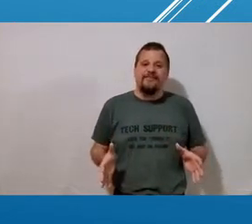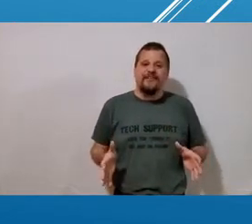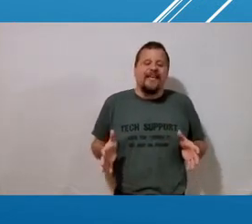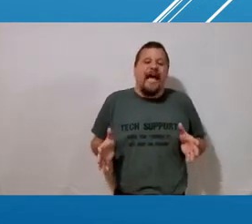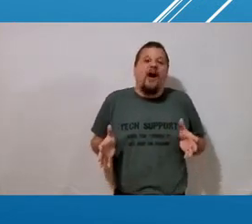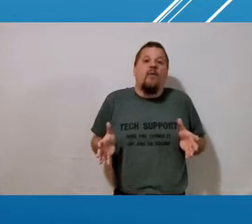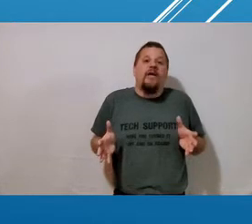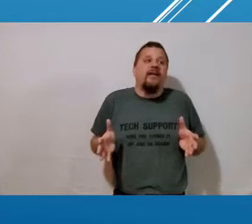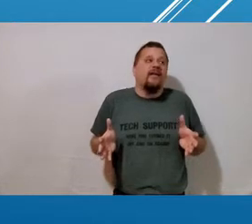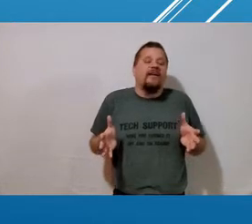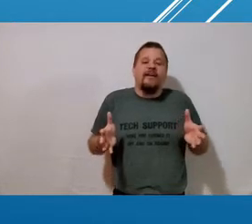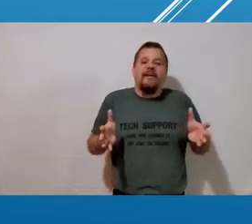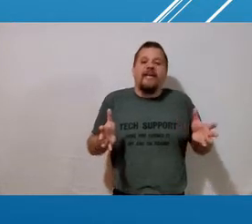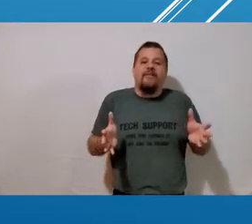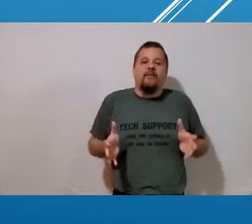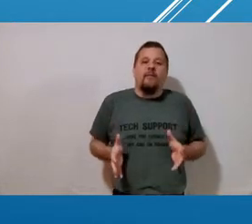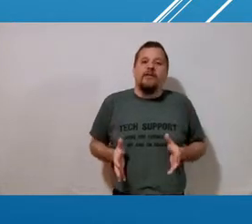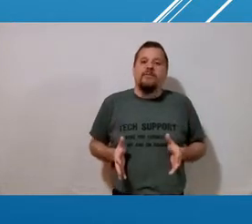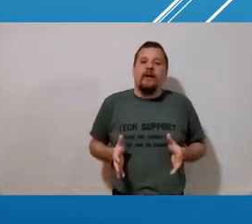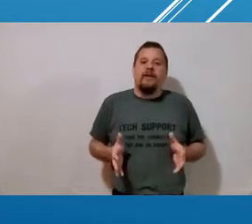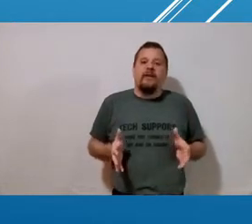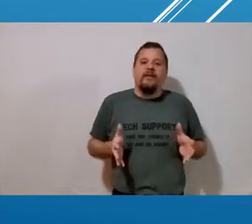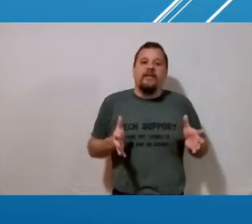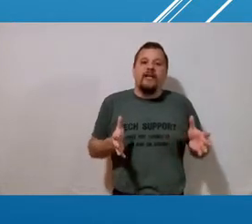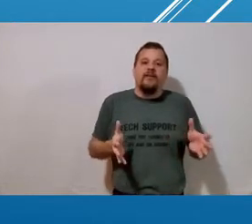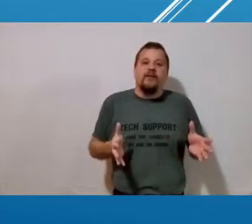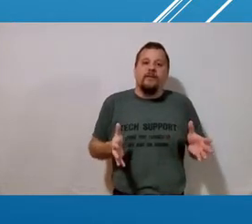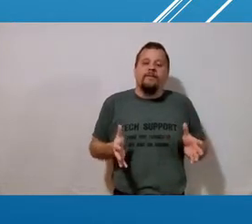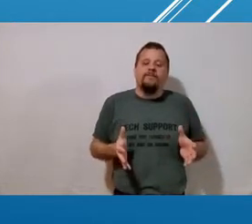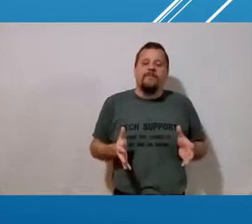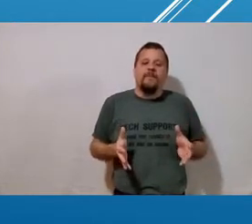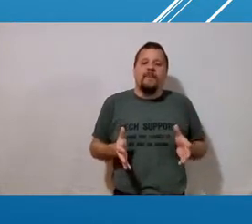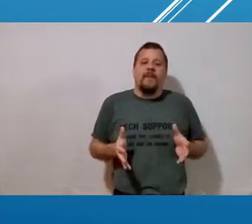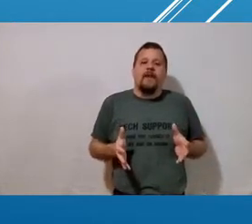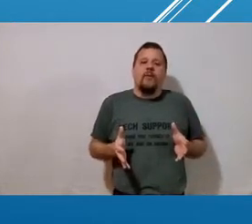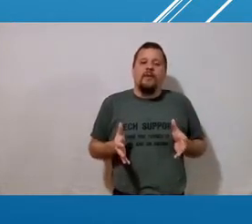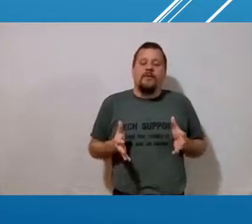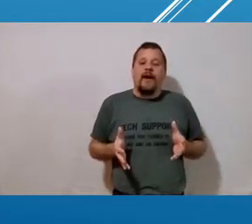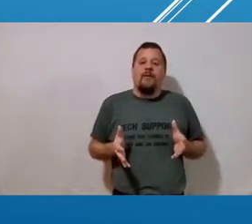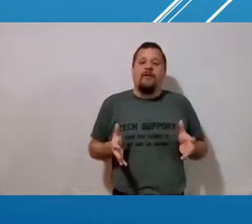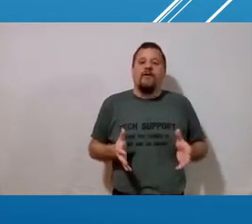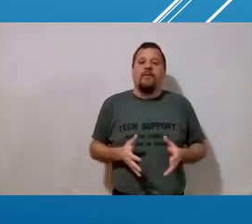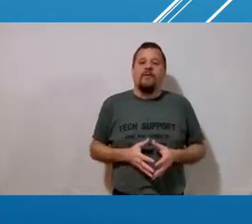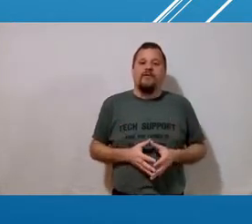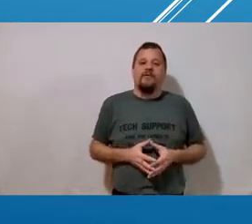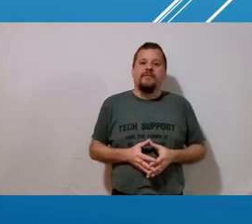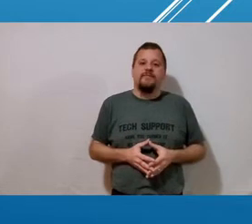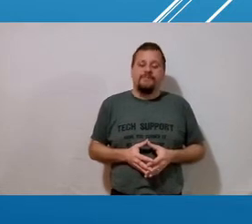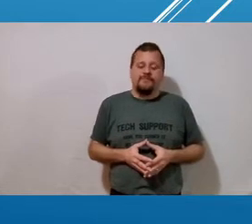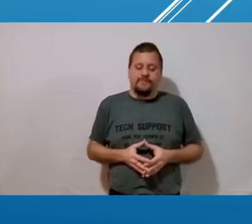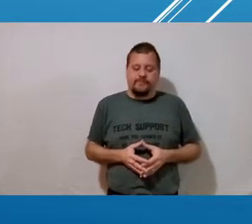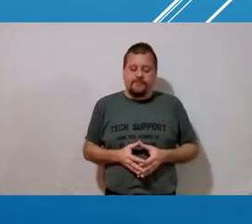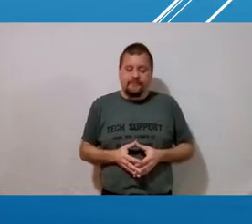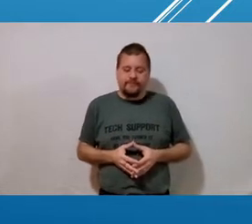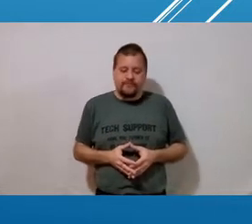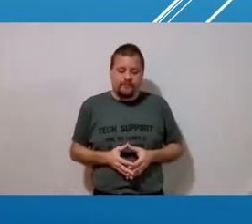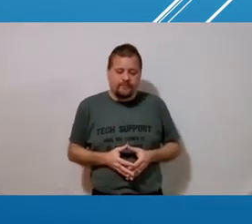it's how we get from one spot to the other with the power of our words